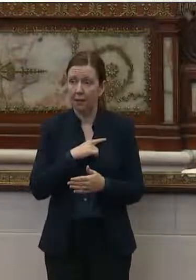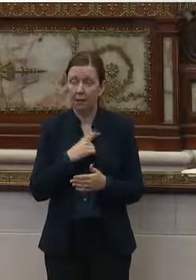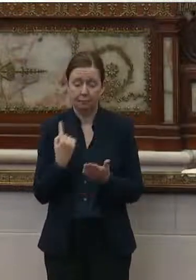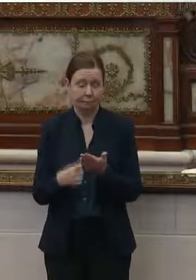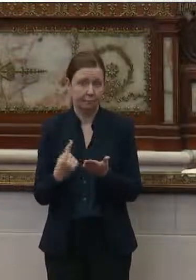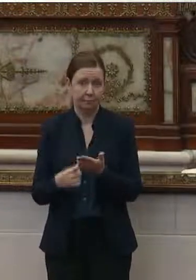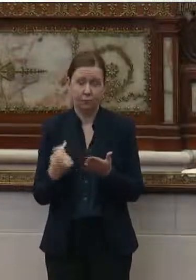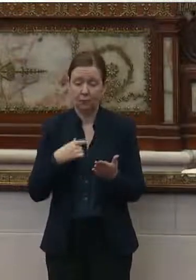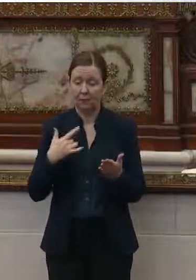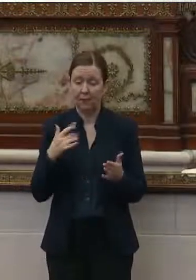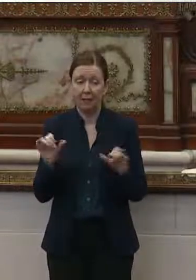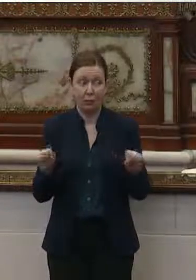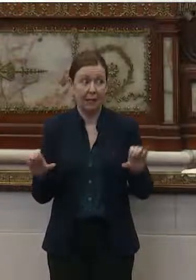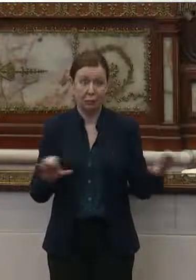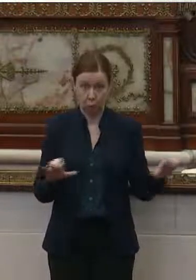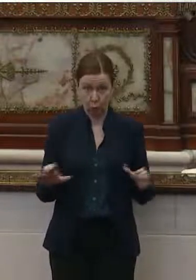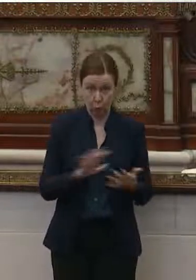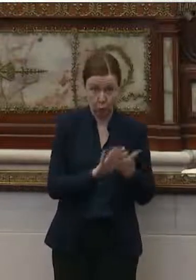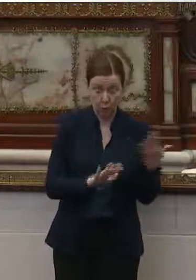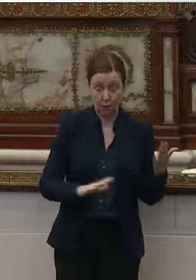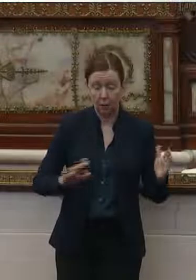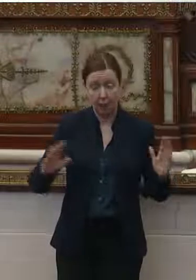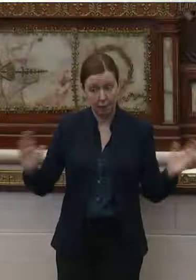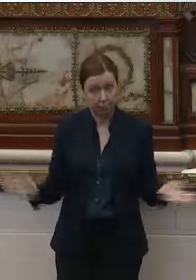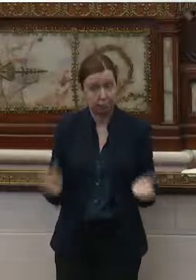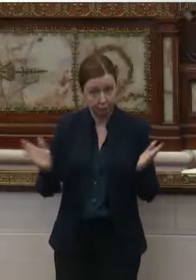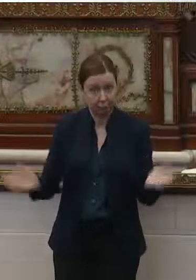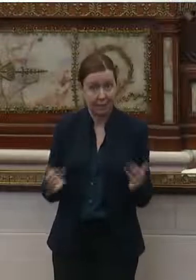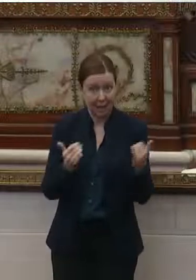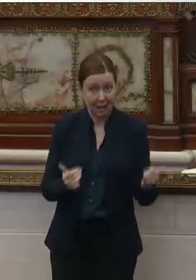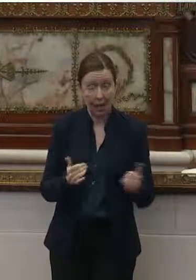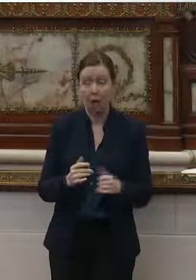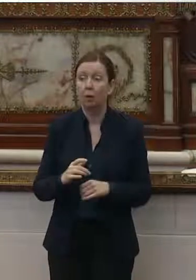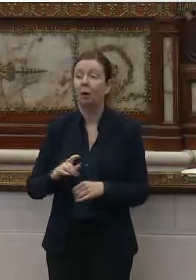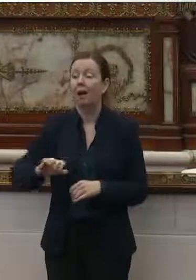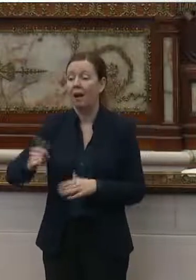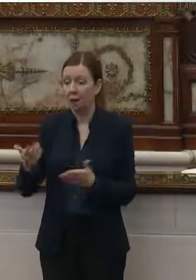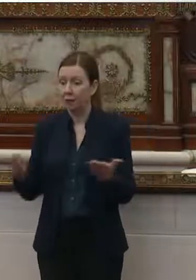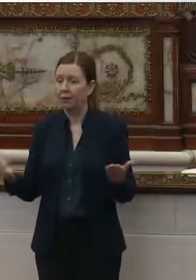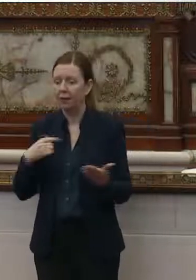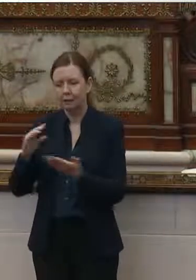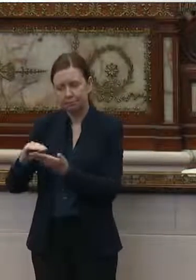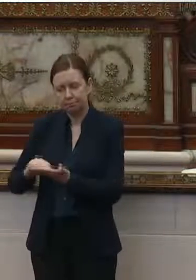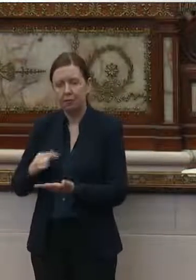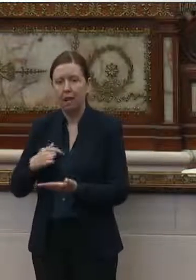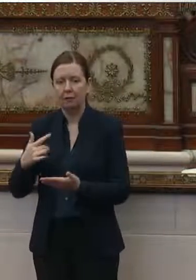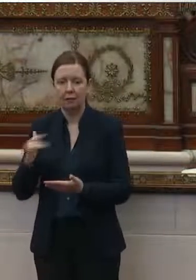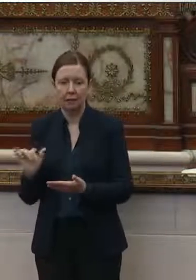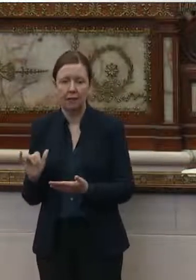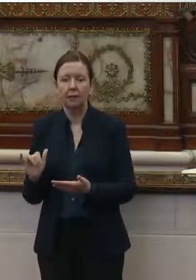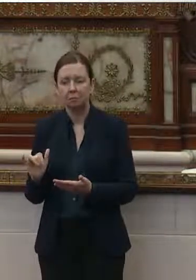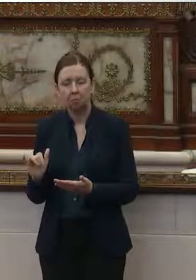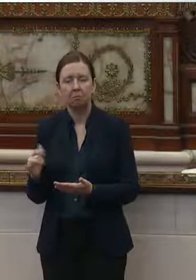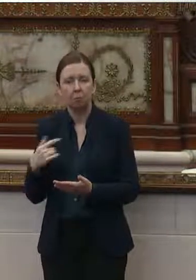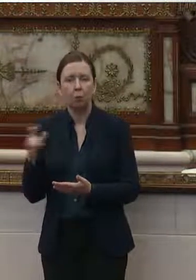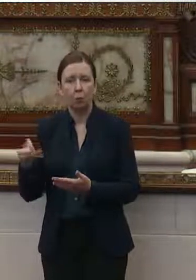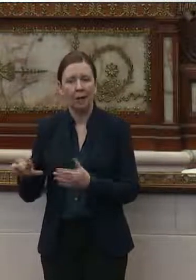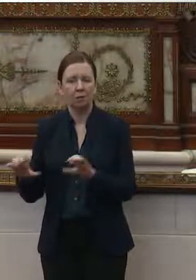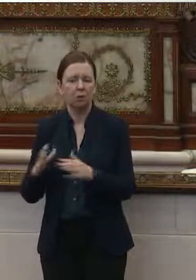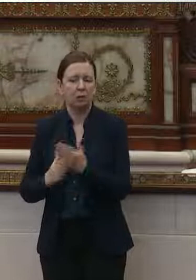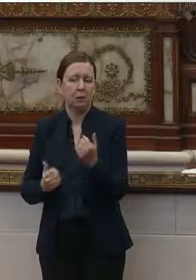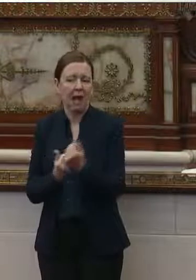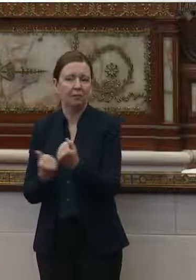was discussed that we feel like we can act on and kind of push the initiative now. There were other things that I felt like, yeah, we're going to have to do some